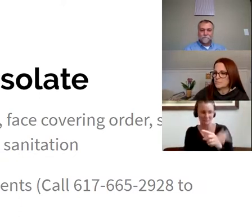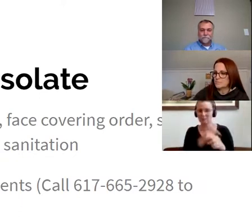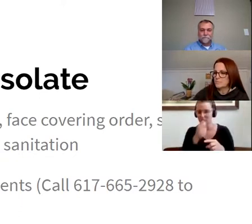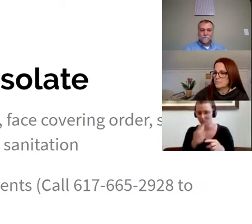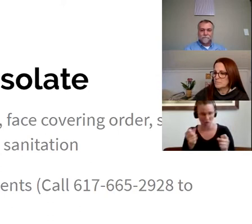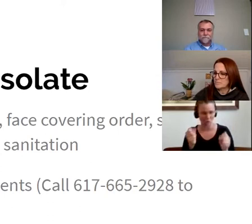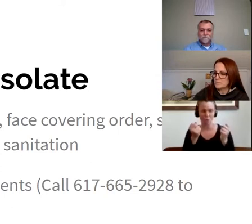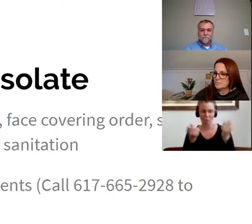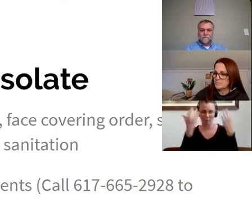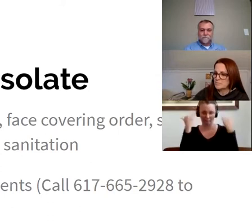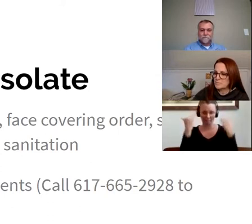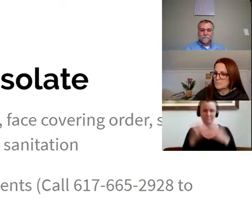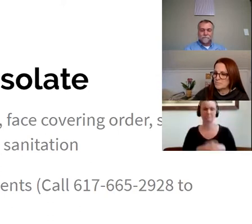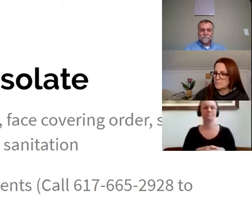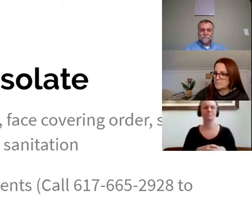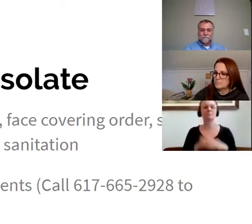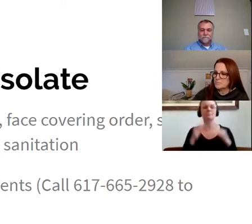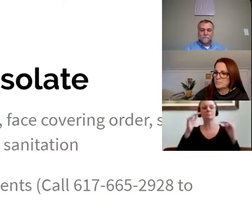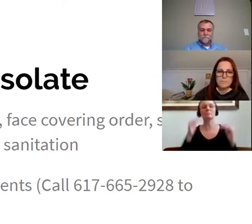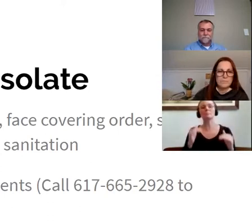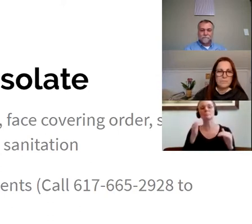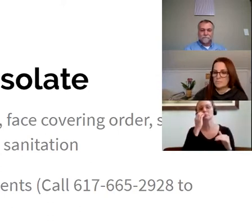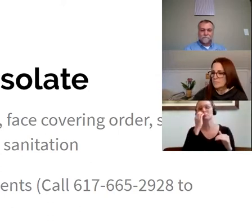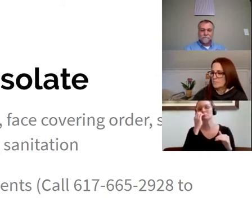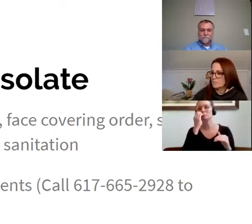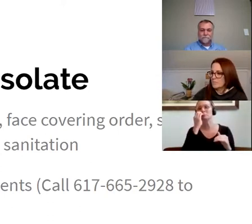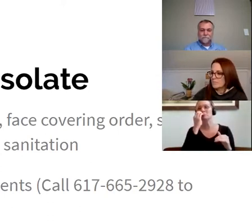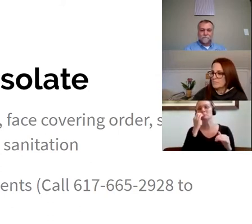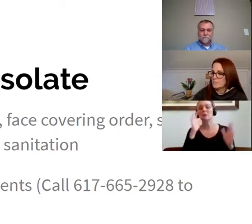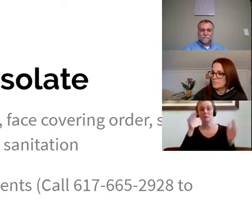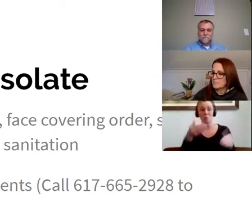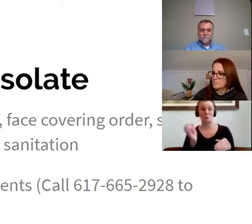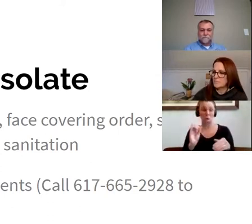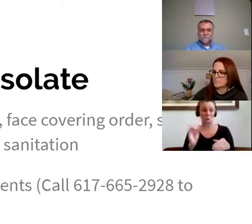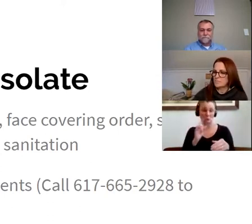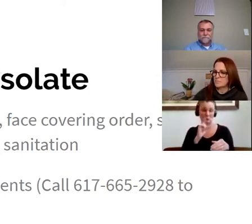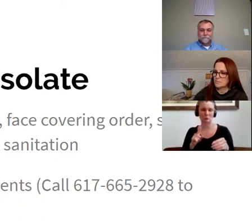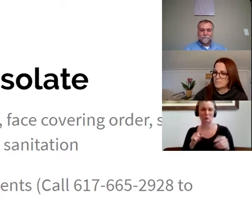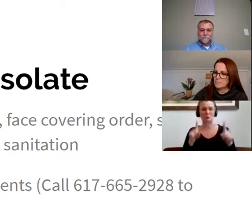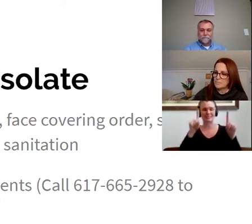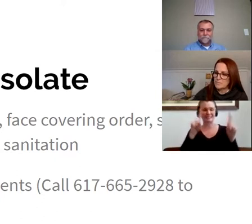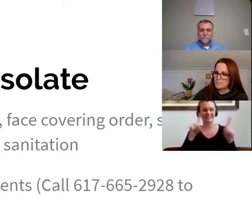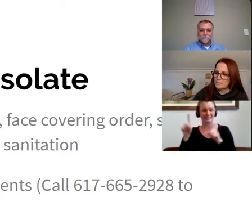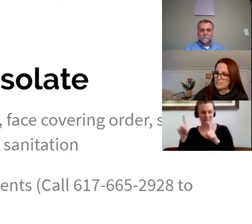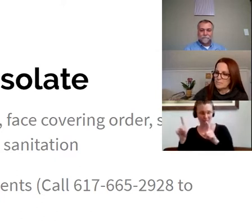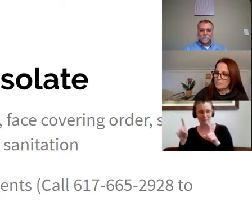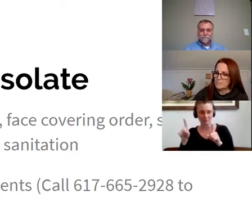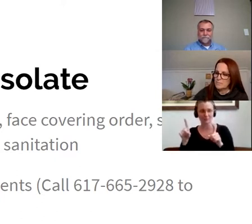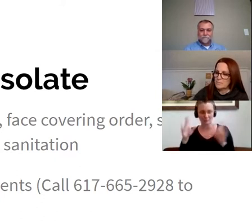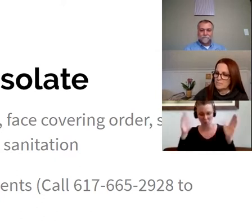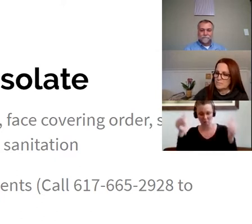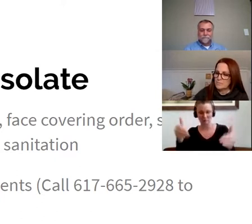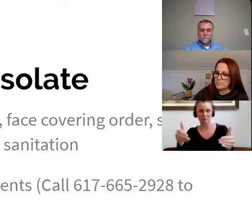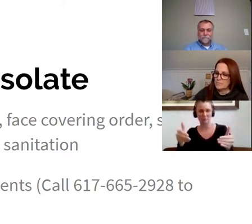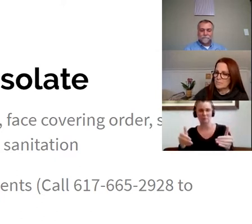widespread testing. Now, this is available to all residents and free for all residents, regardless of whether or not you have a primary